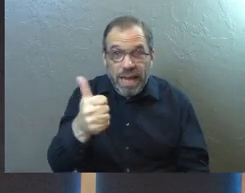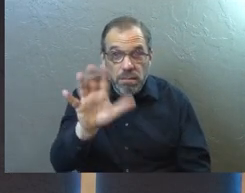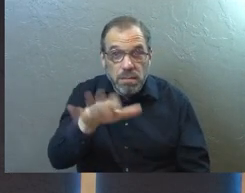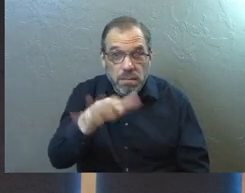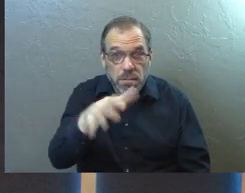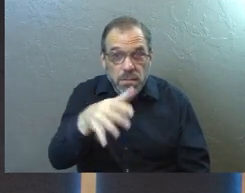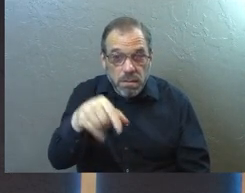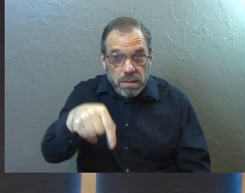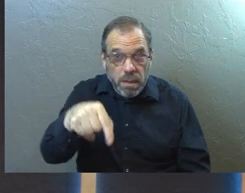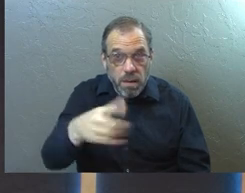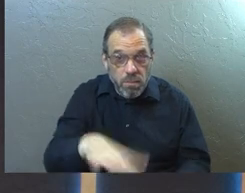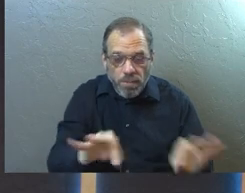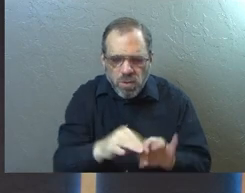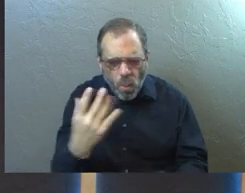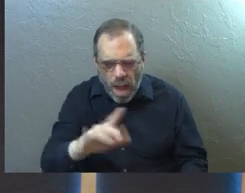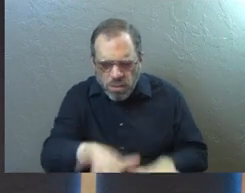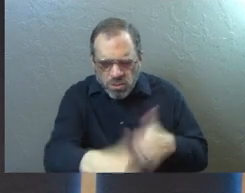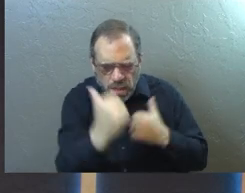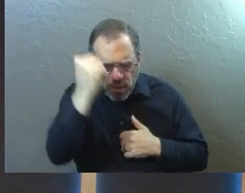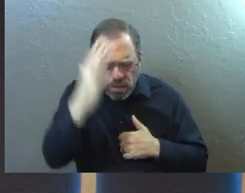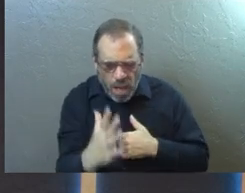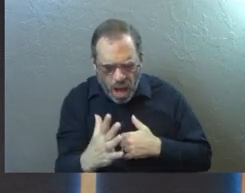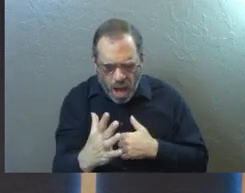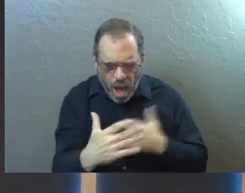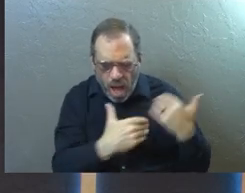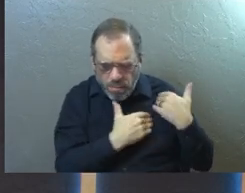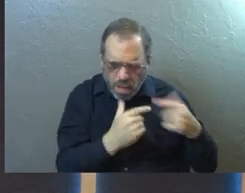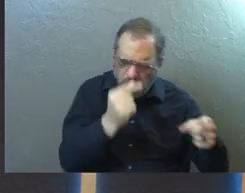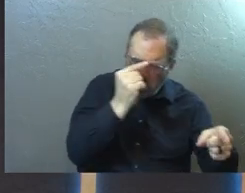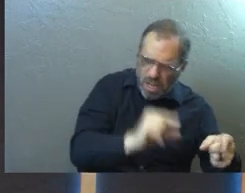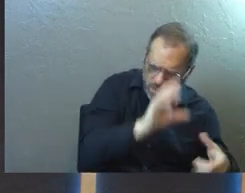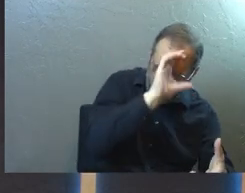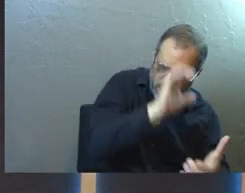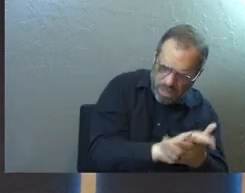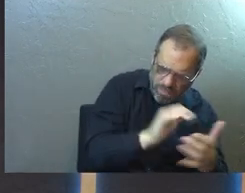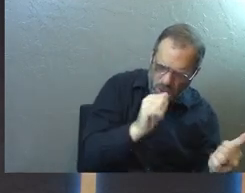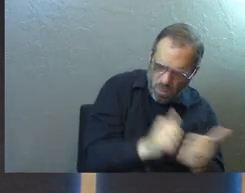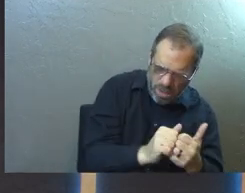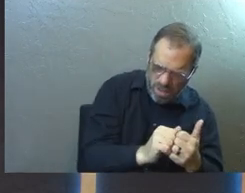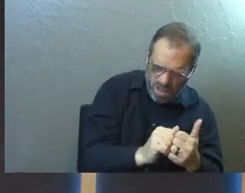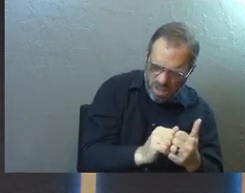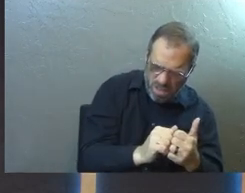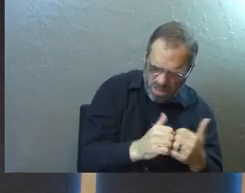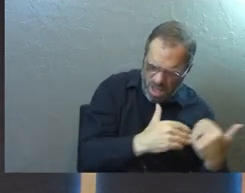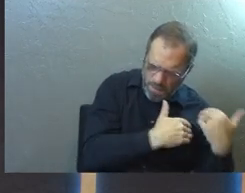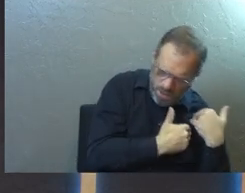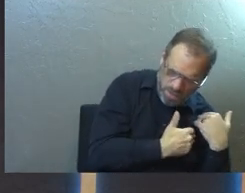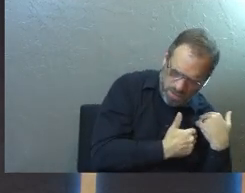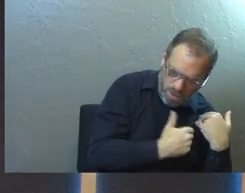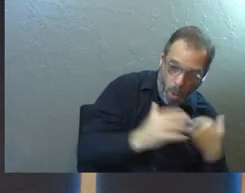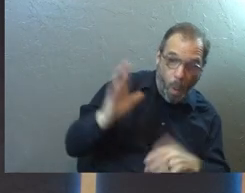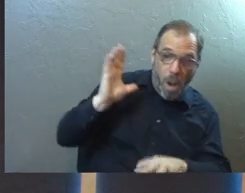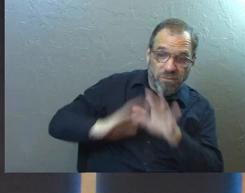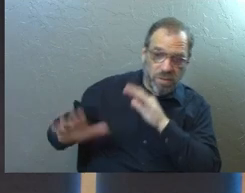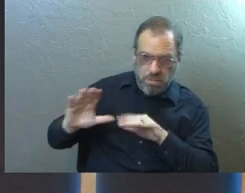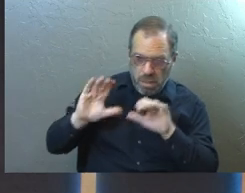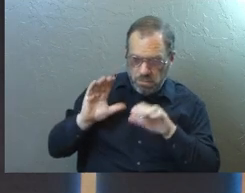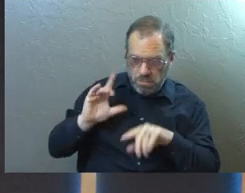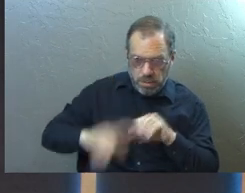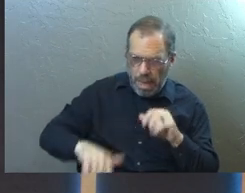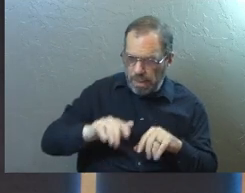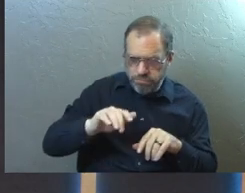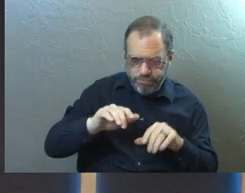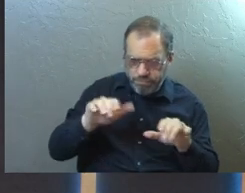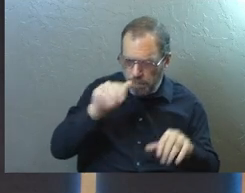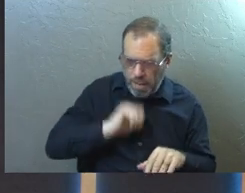this is really important. So why are you now challenging God by burdening the Gentile believers with the yoke that neither we nor our ancestors were able to